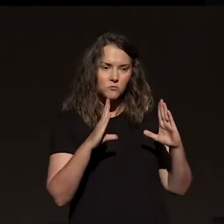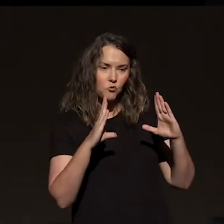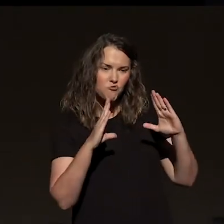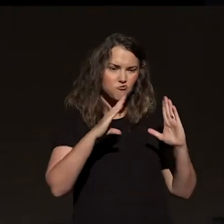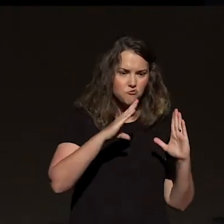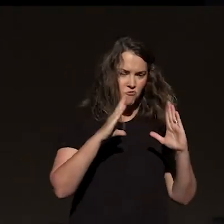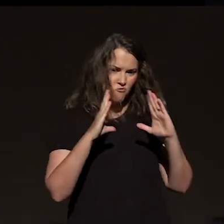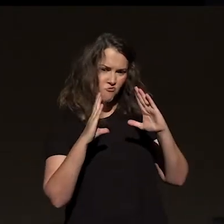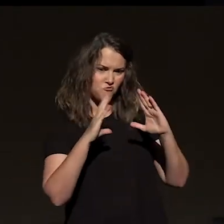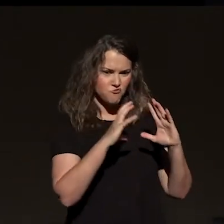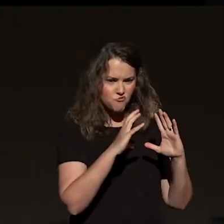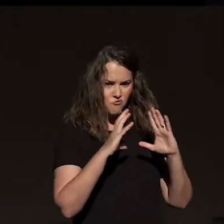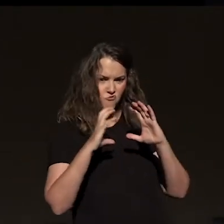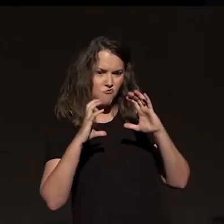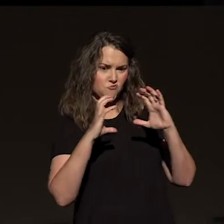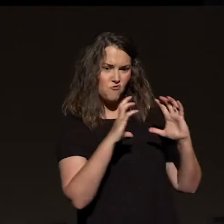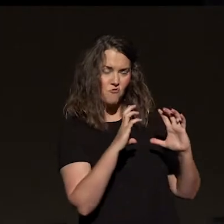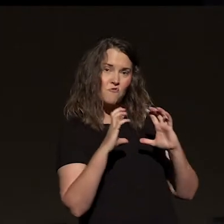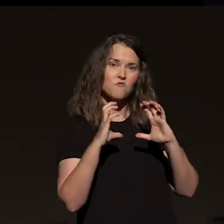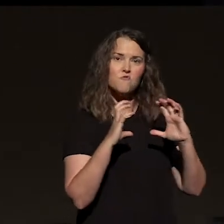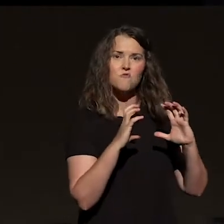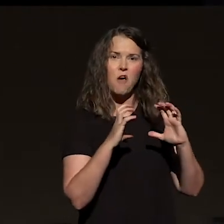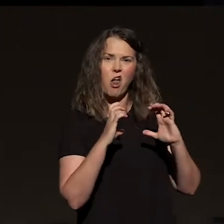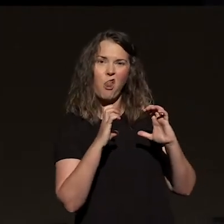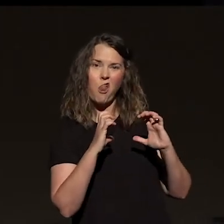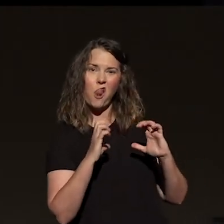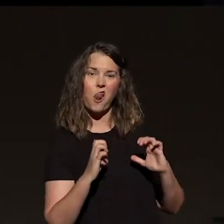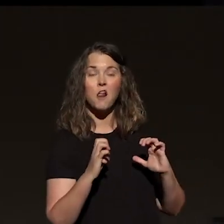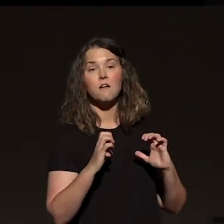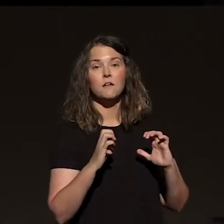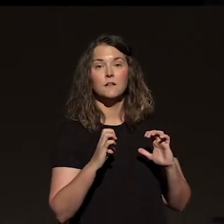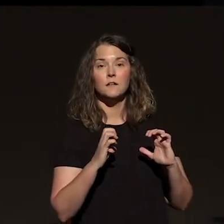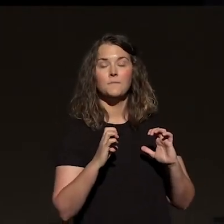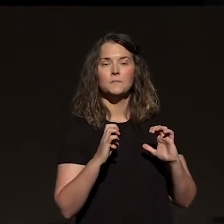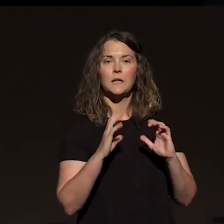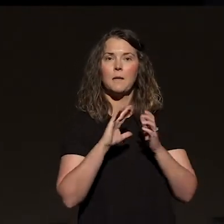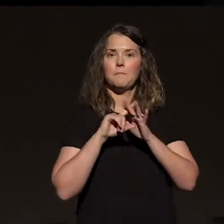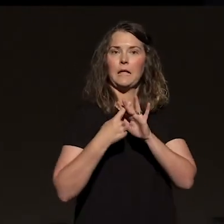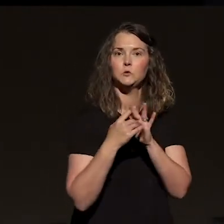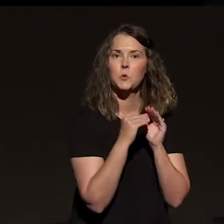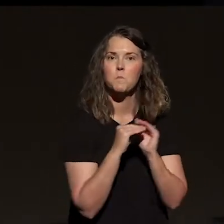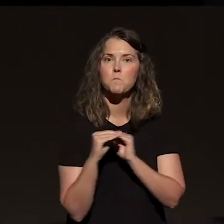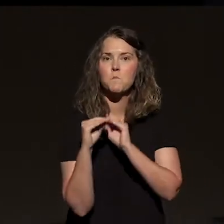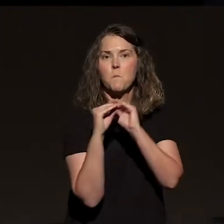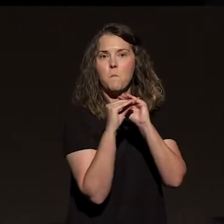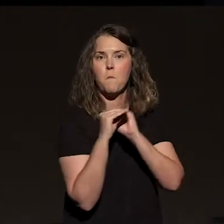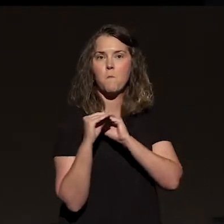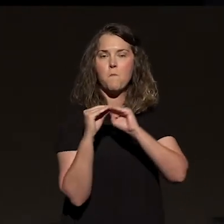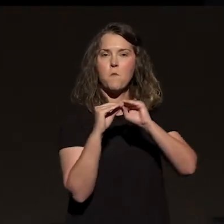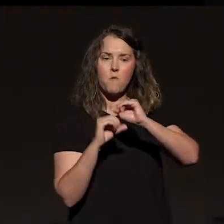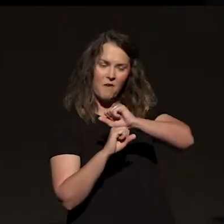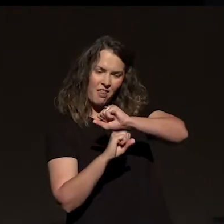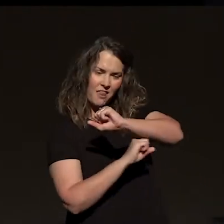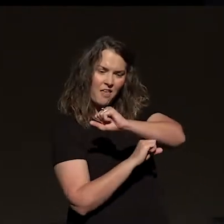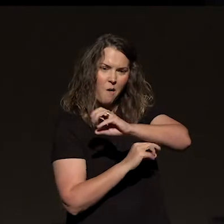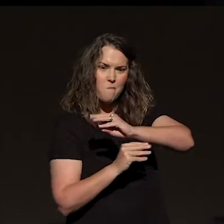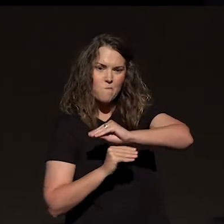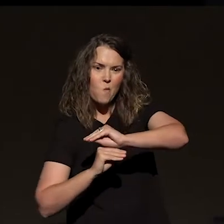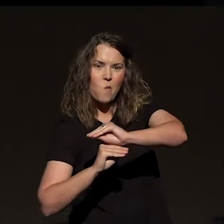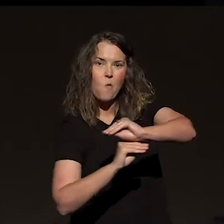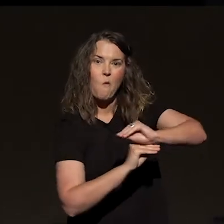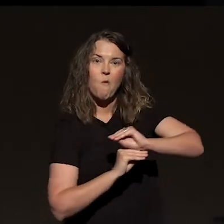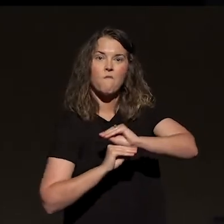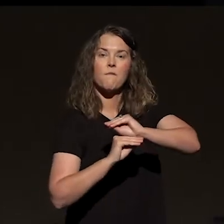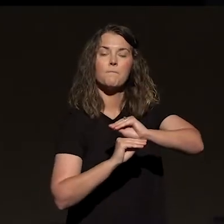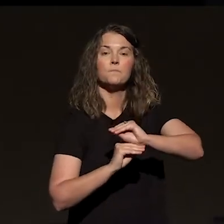be stretched and broken apart. Literally, your house begins to move as the ground, the foundation beneath it moves.